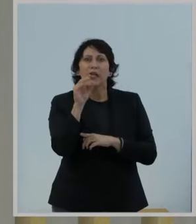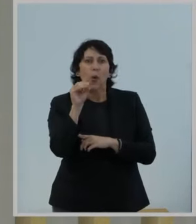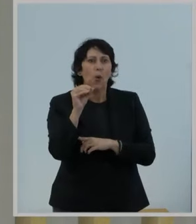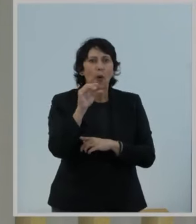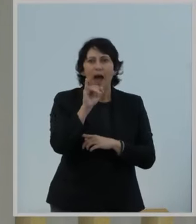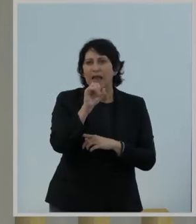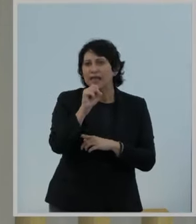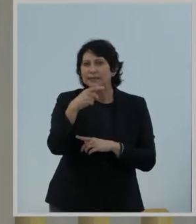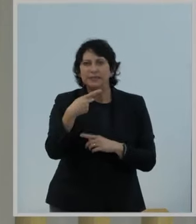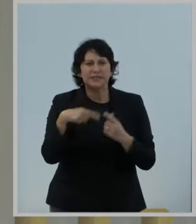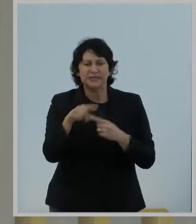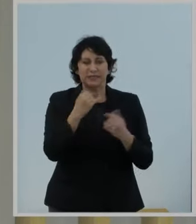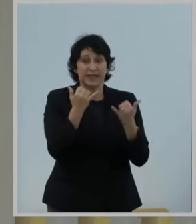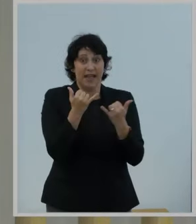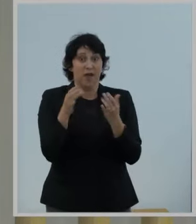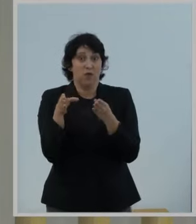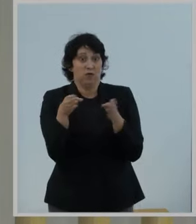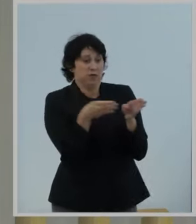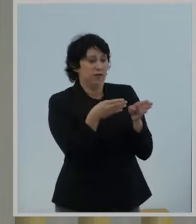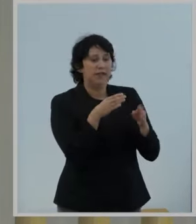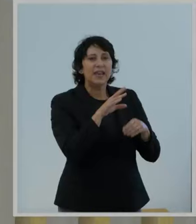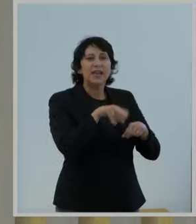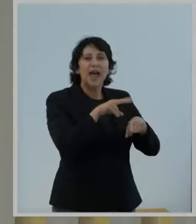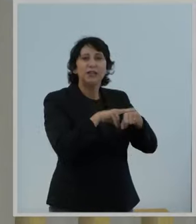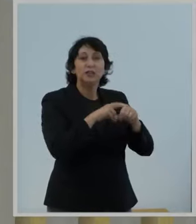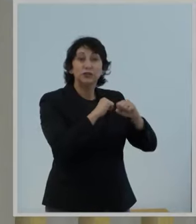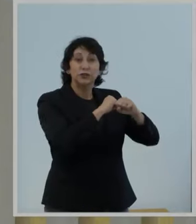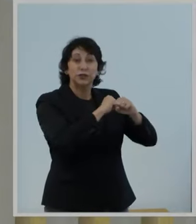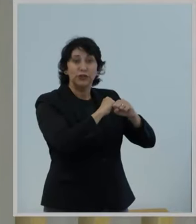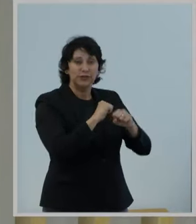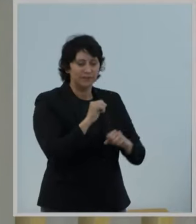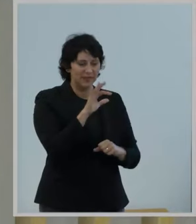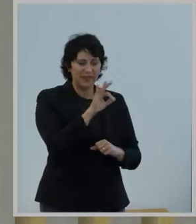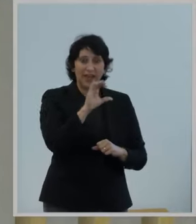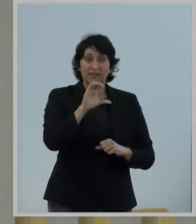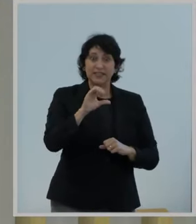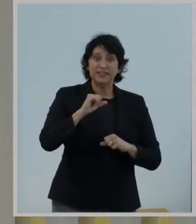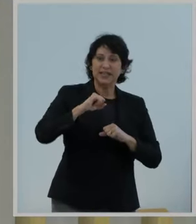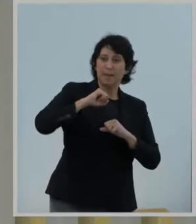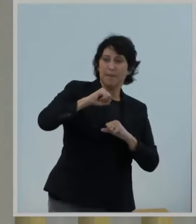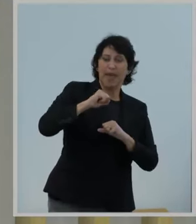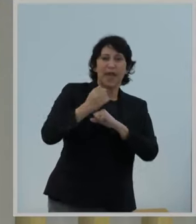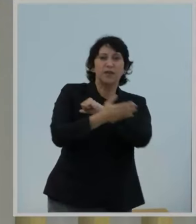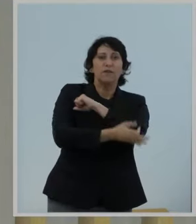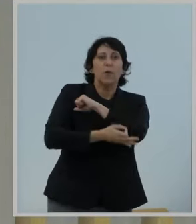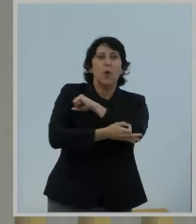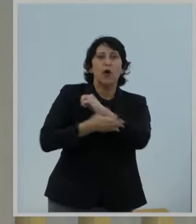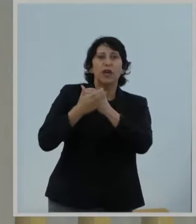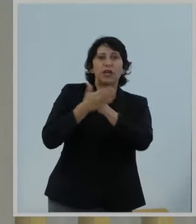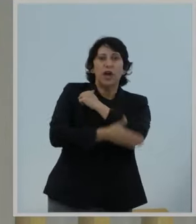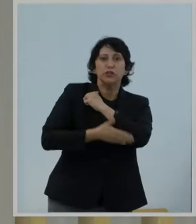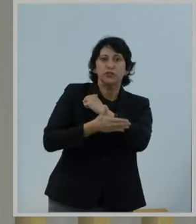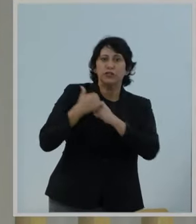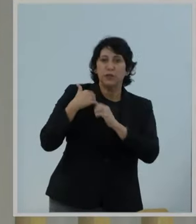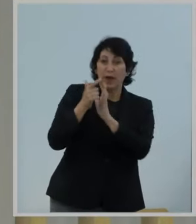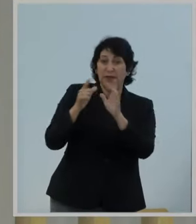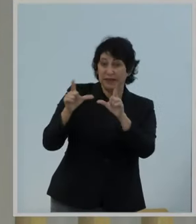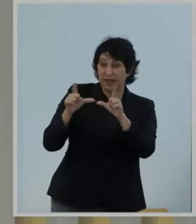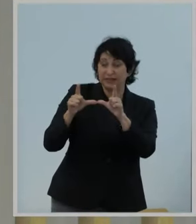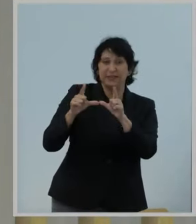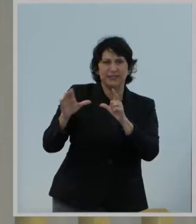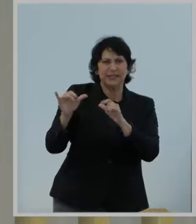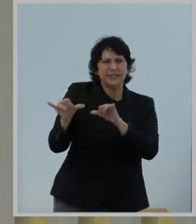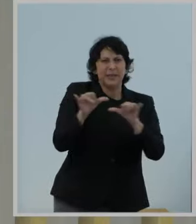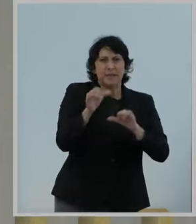Next, we turn to national security. The FCC can ban foreign companies from having phone company licenses. These rules would extend the concept to